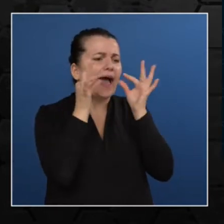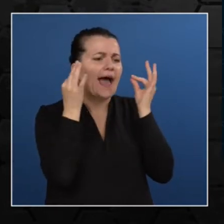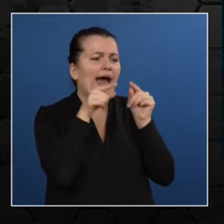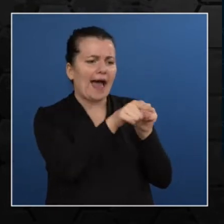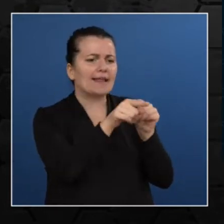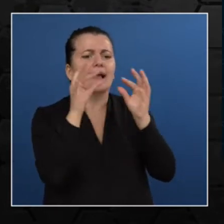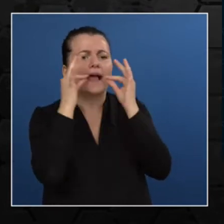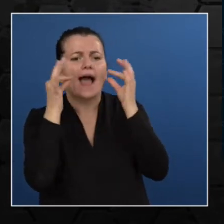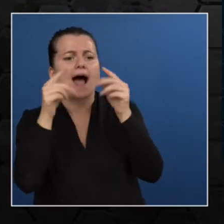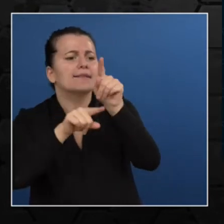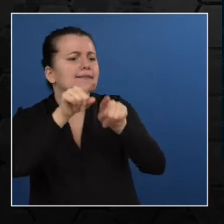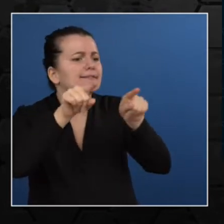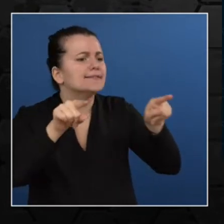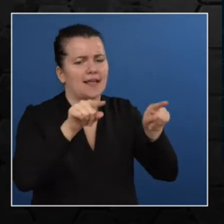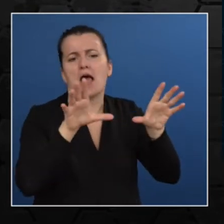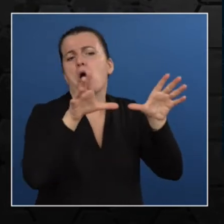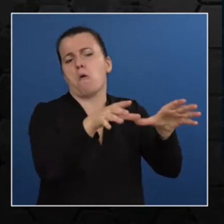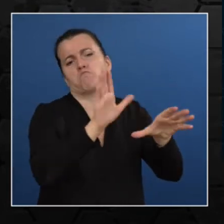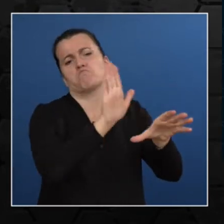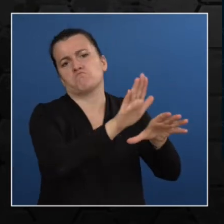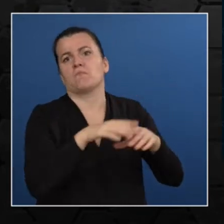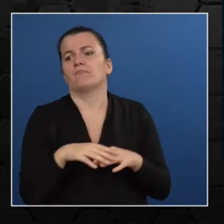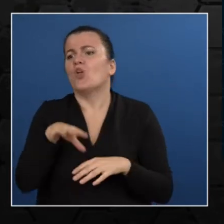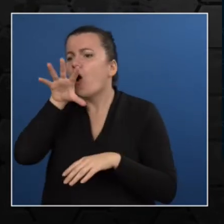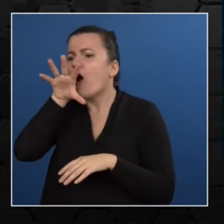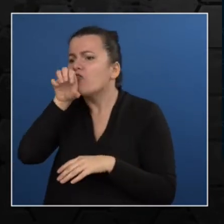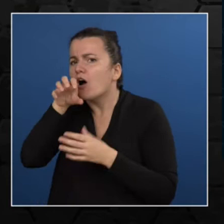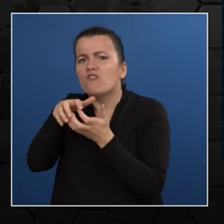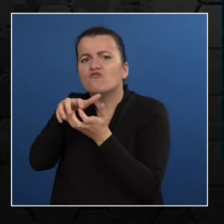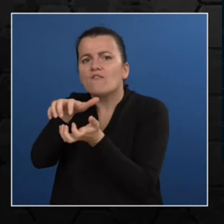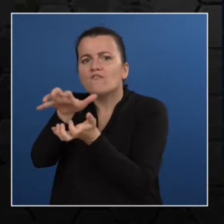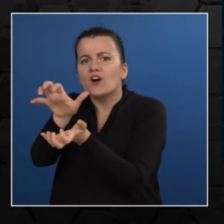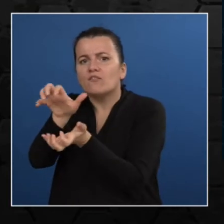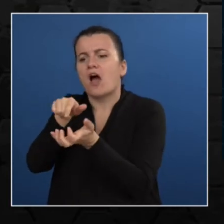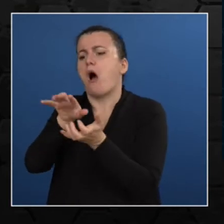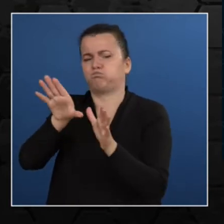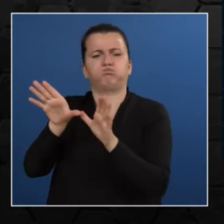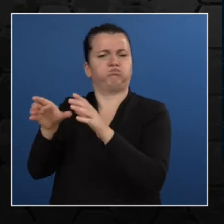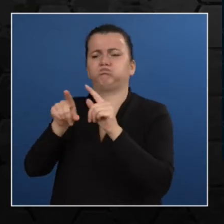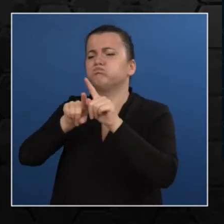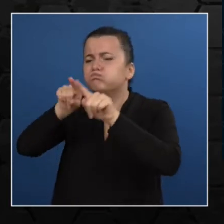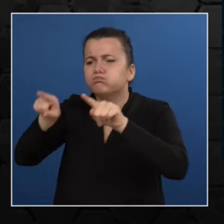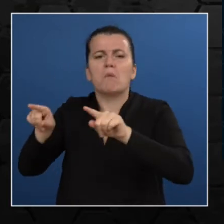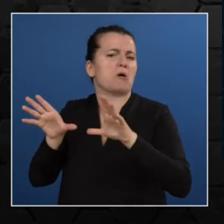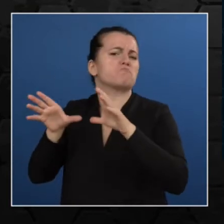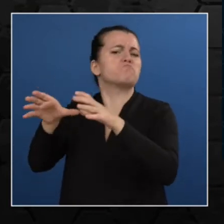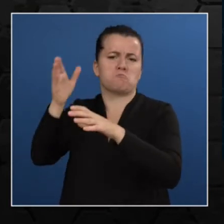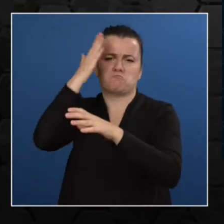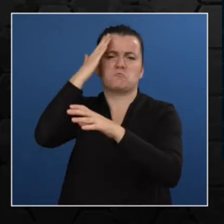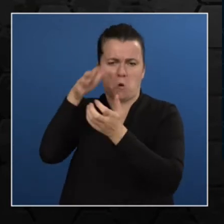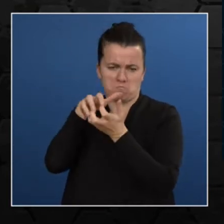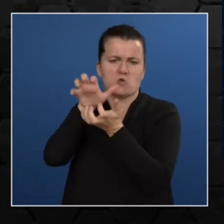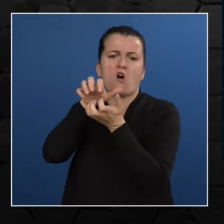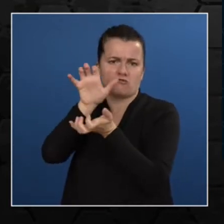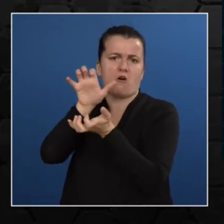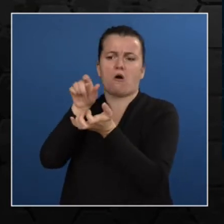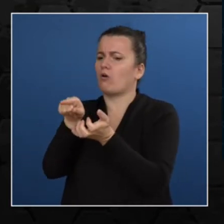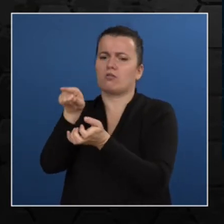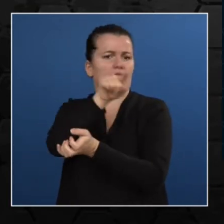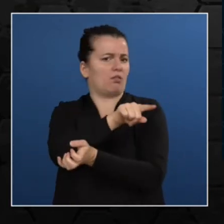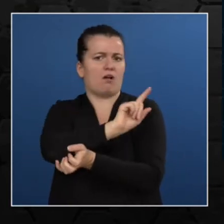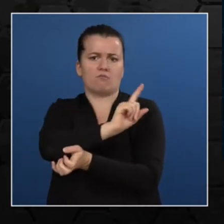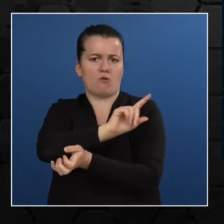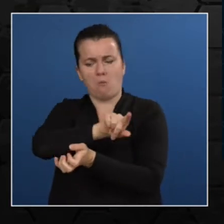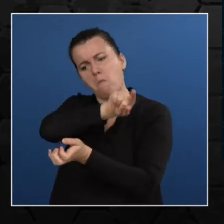handwritings, and some of us can even speak and understand different languages. All these skills are so second nature to